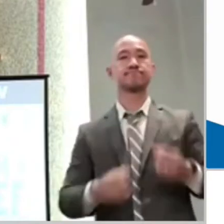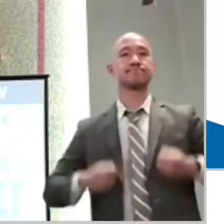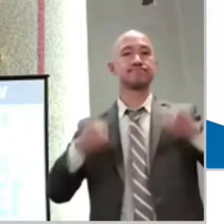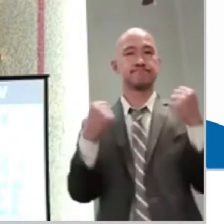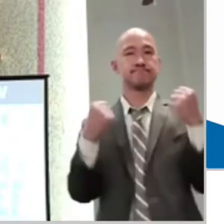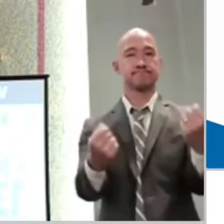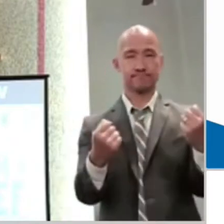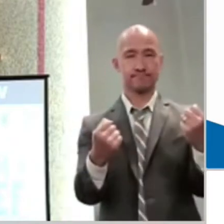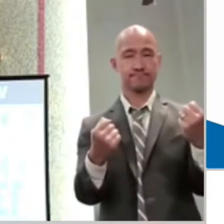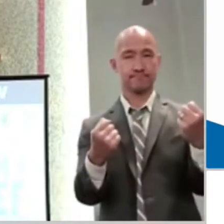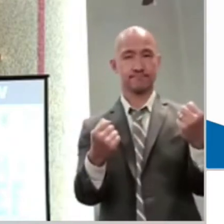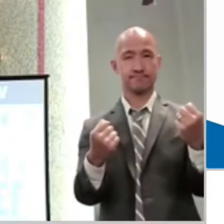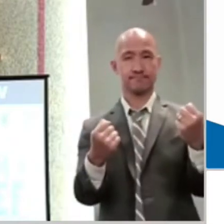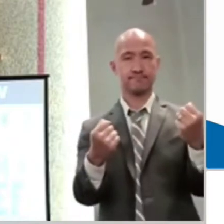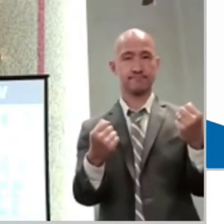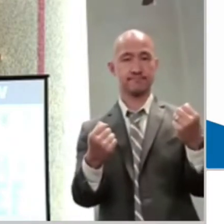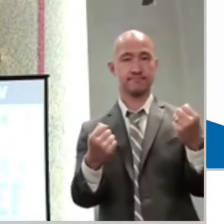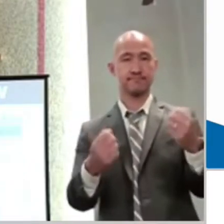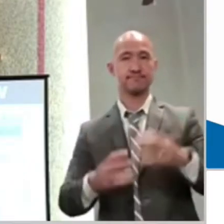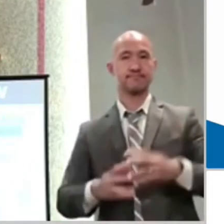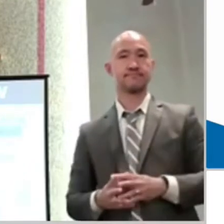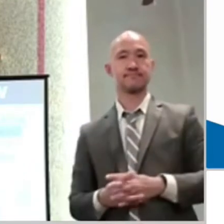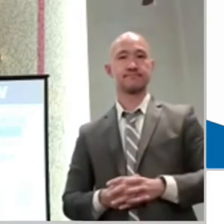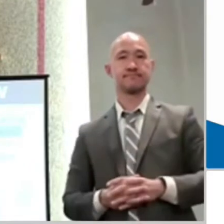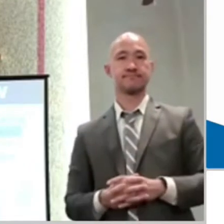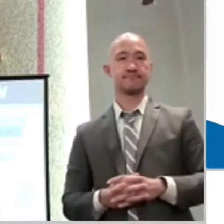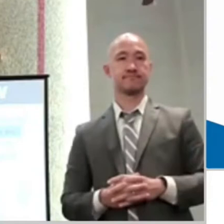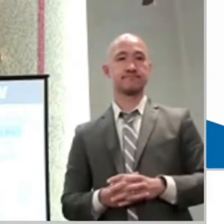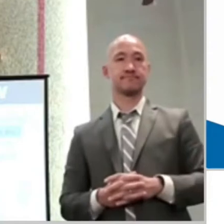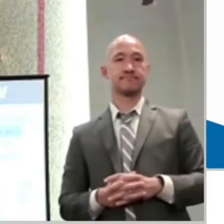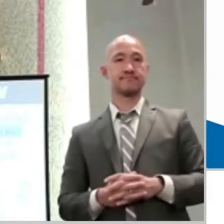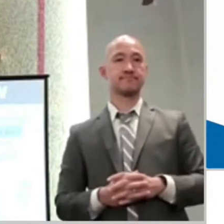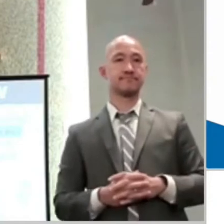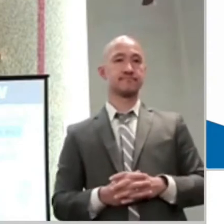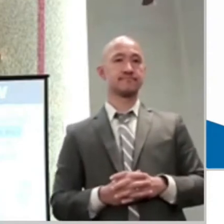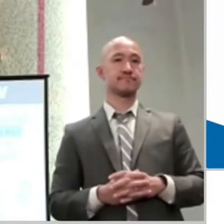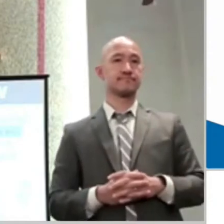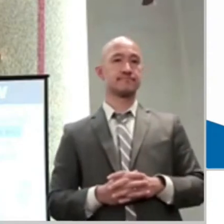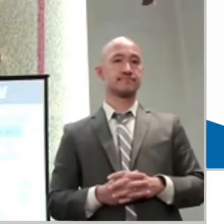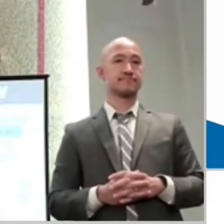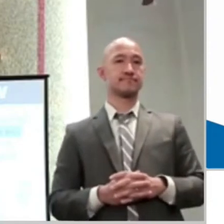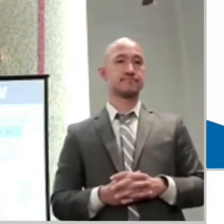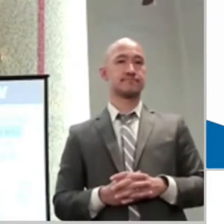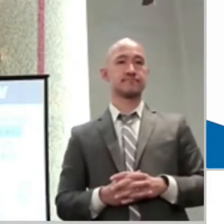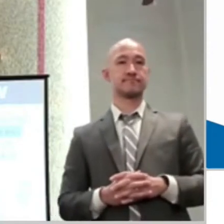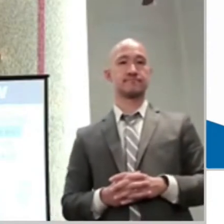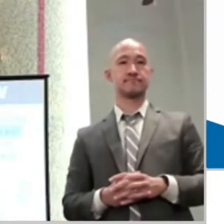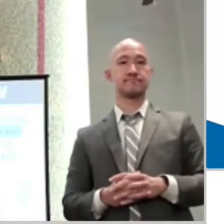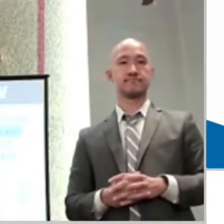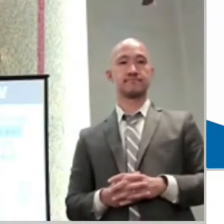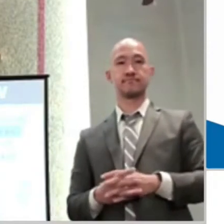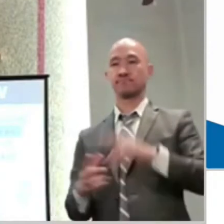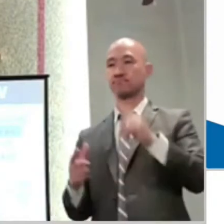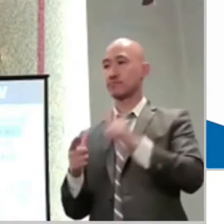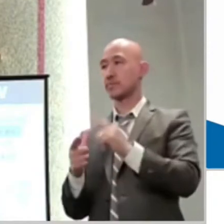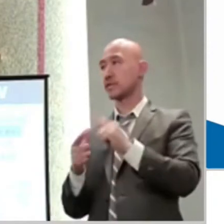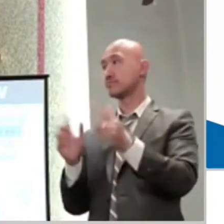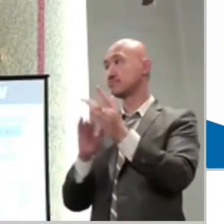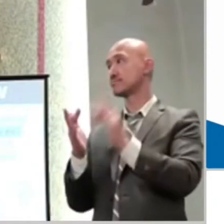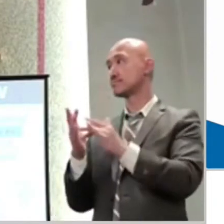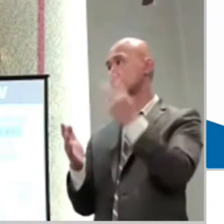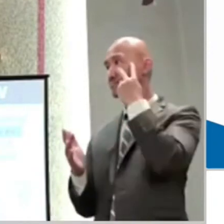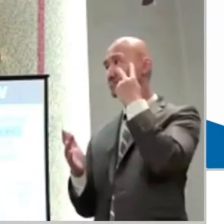God, help us in our unbelief. Jesus sees a crowd rushing to the scene.